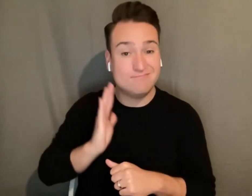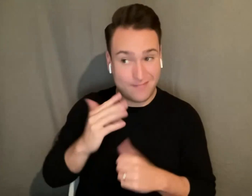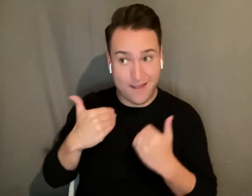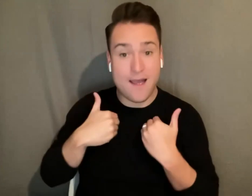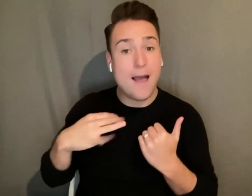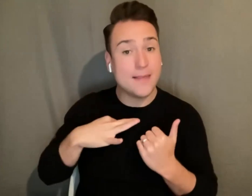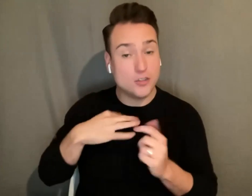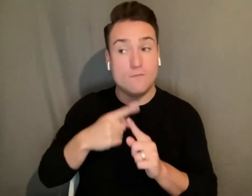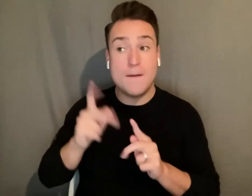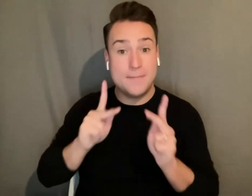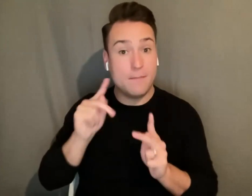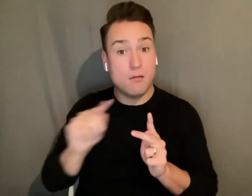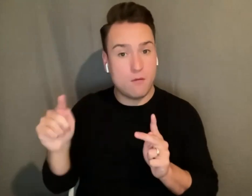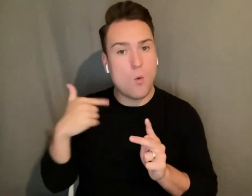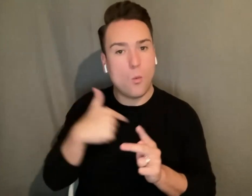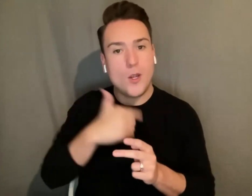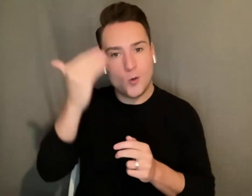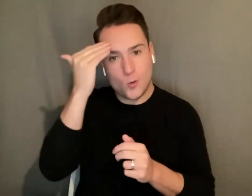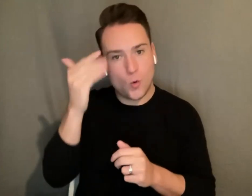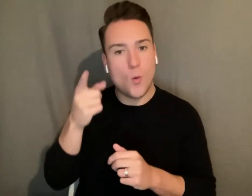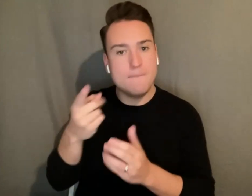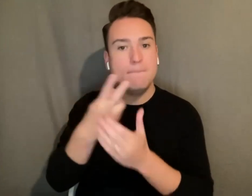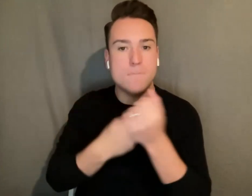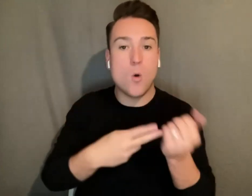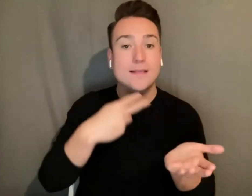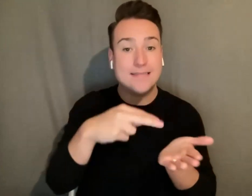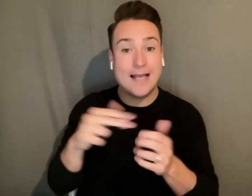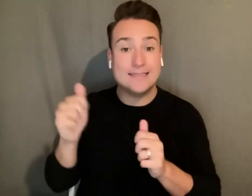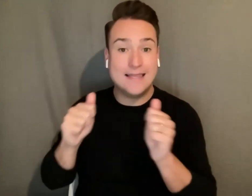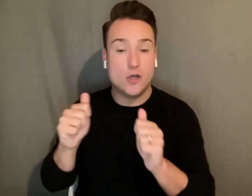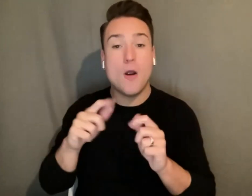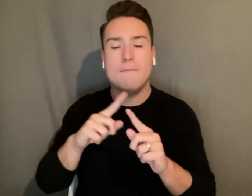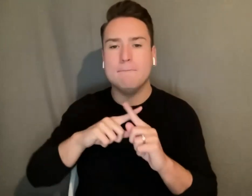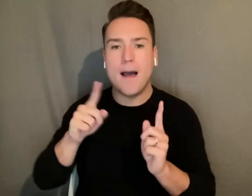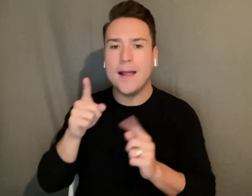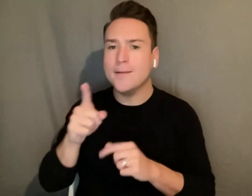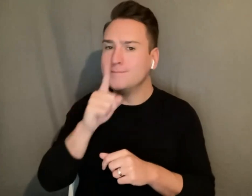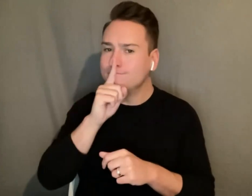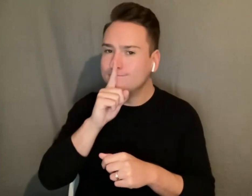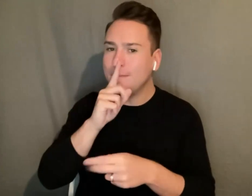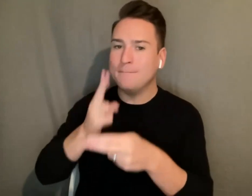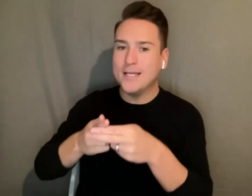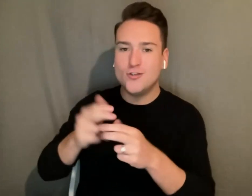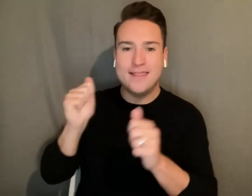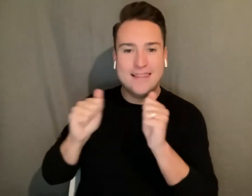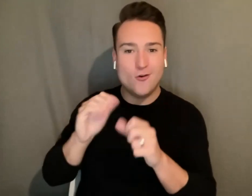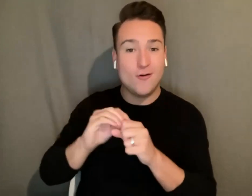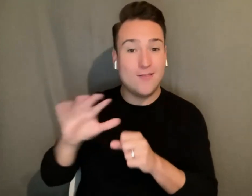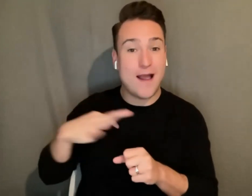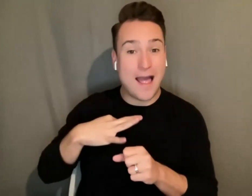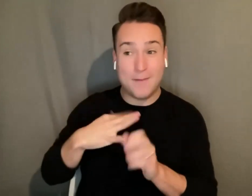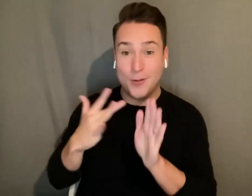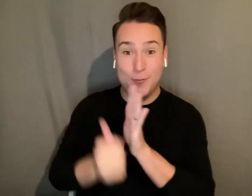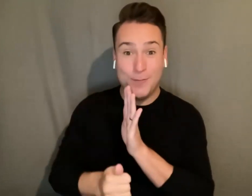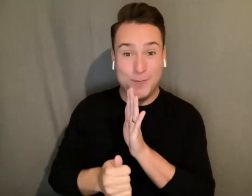folks that we actually knew were dance theater who never mentioned the word theater once in their application and it